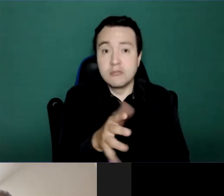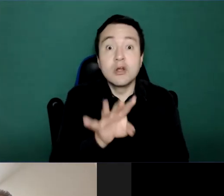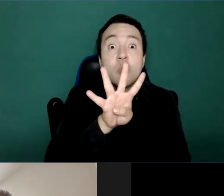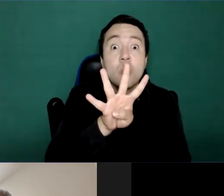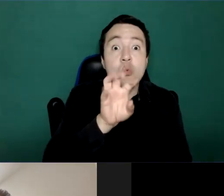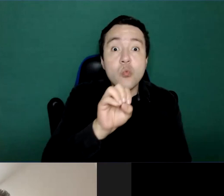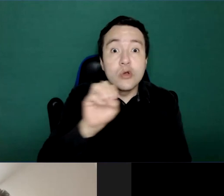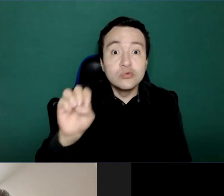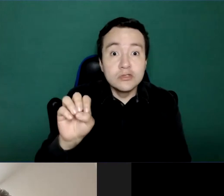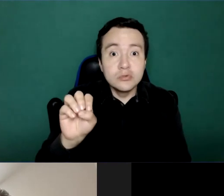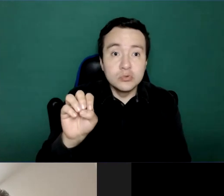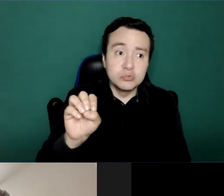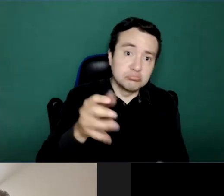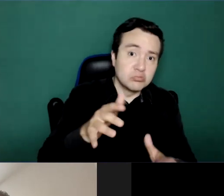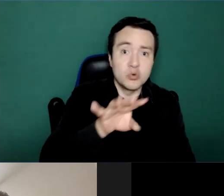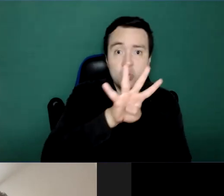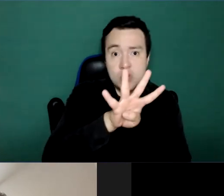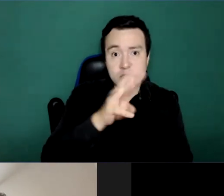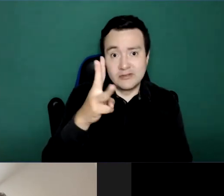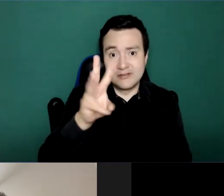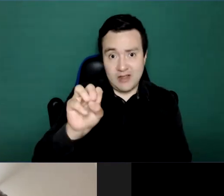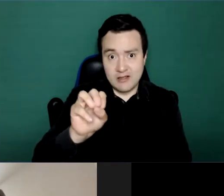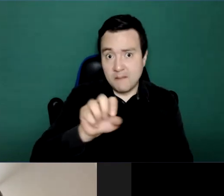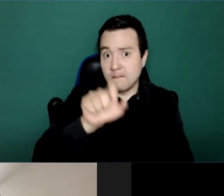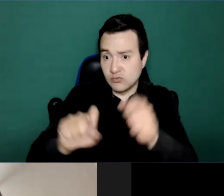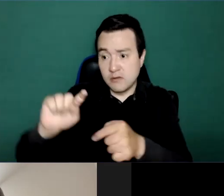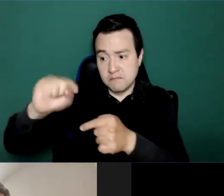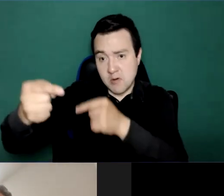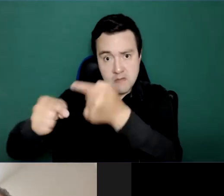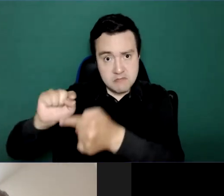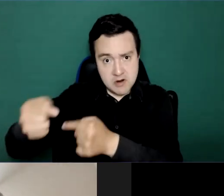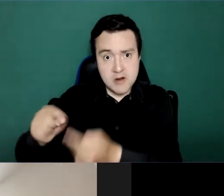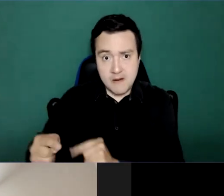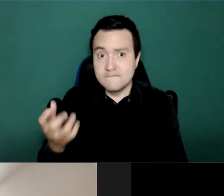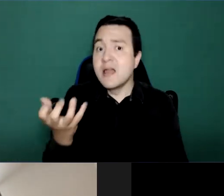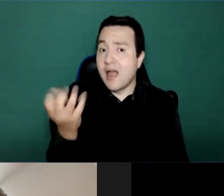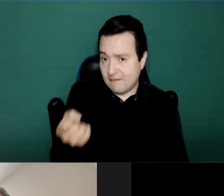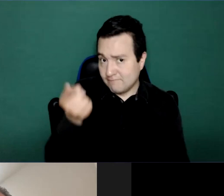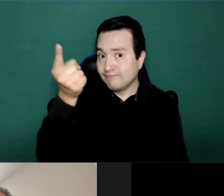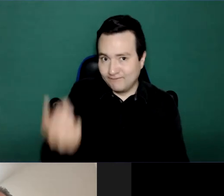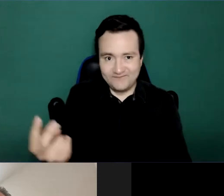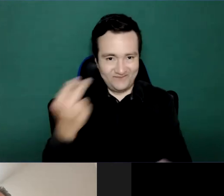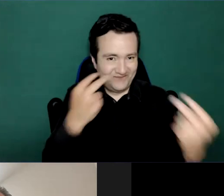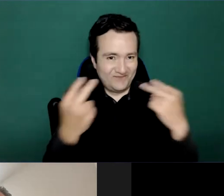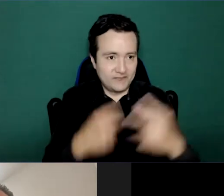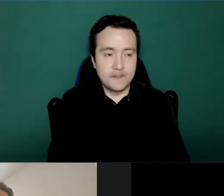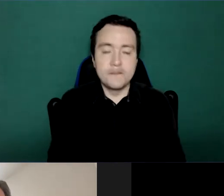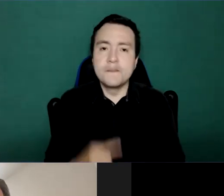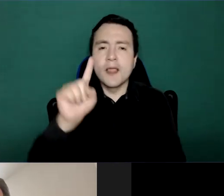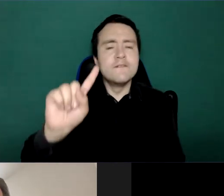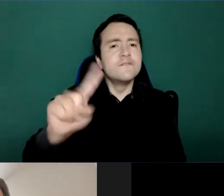The first question that I have here, it goes to the Minister, Diyal Singh.